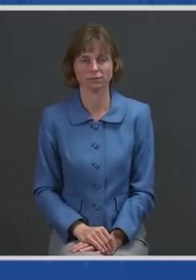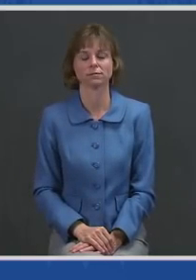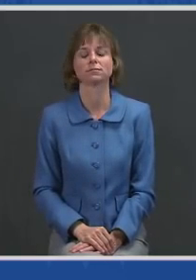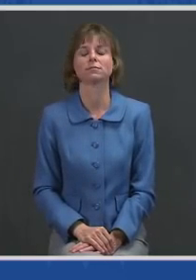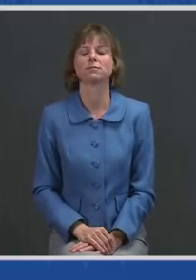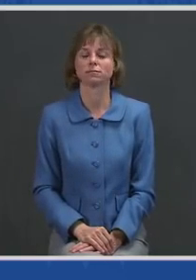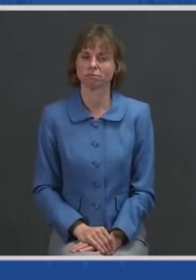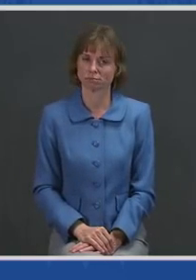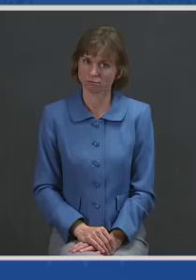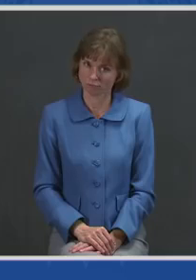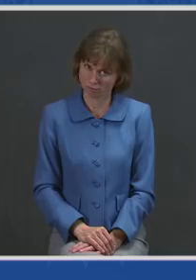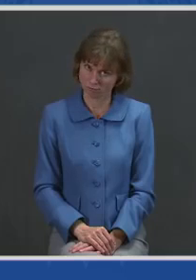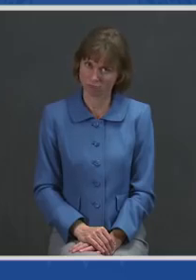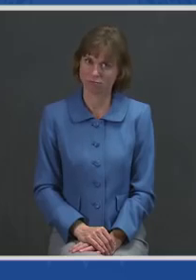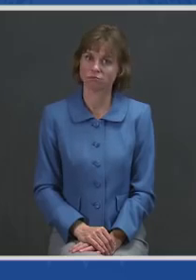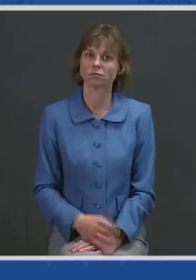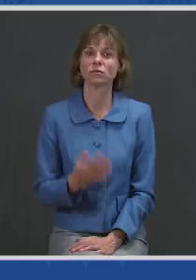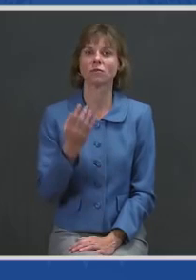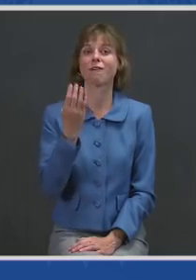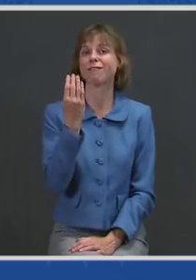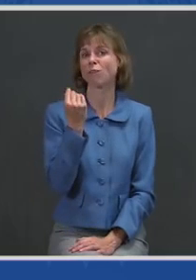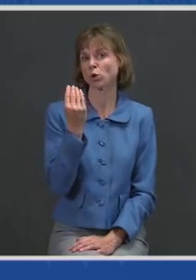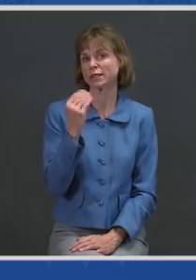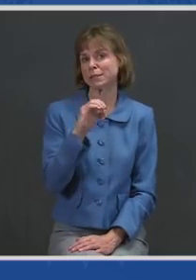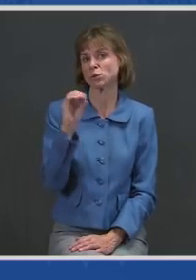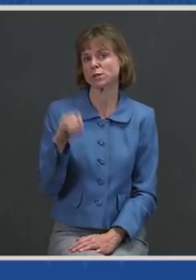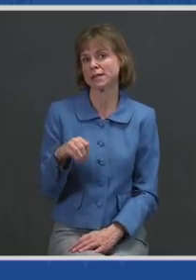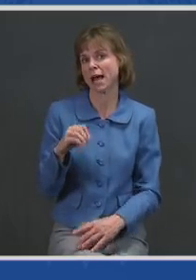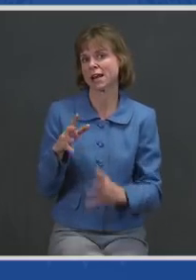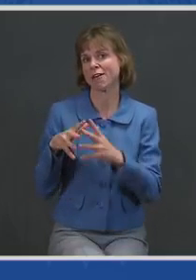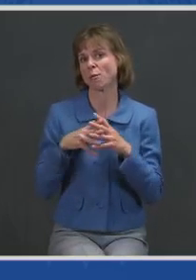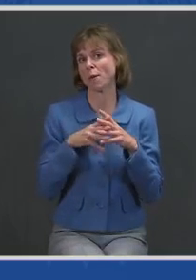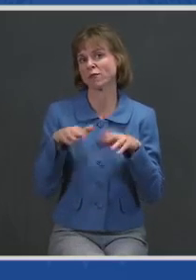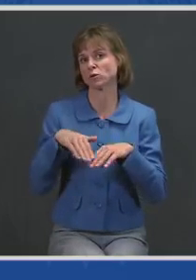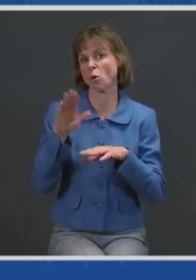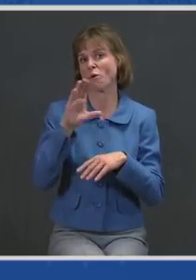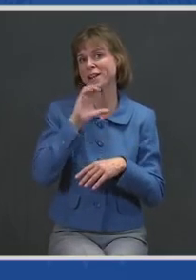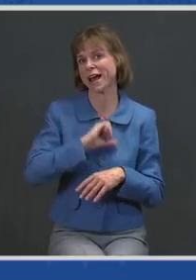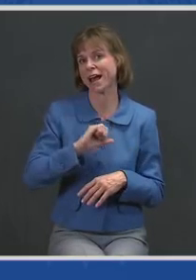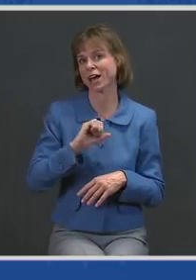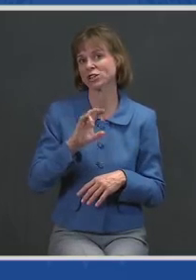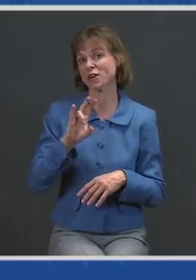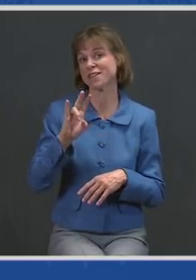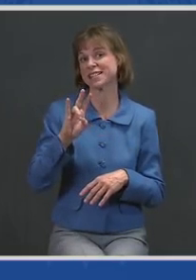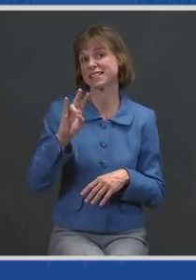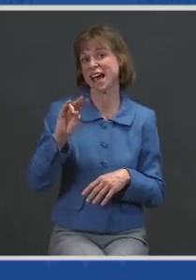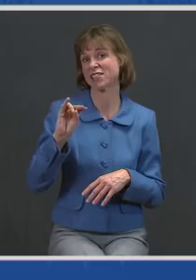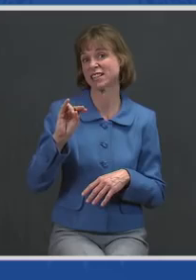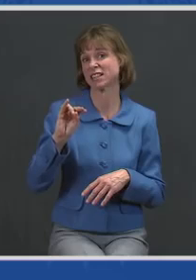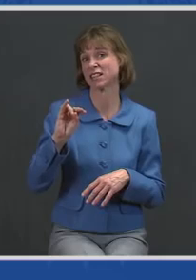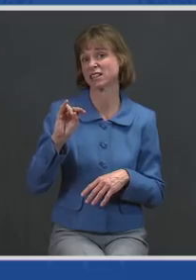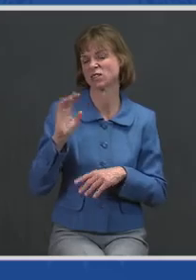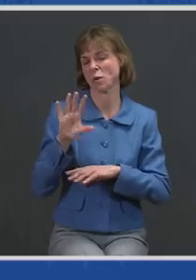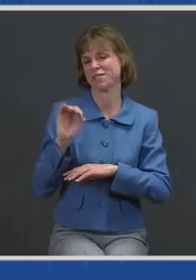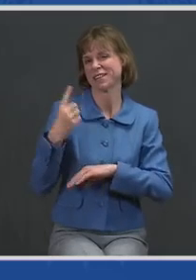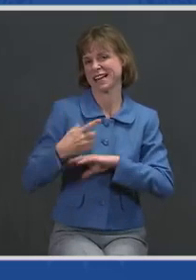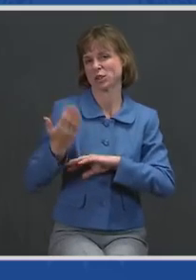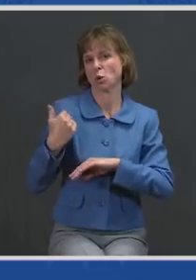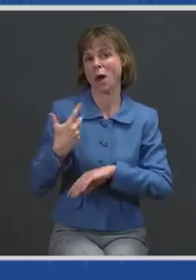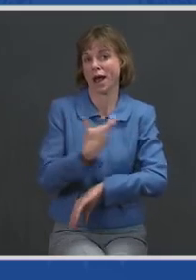14 percent of Americans over the age of 75 50 days ago had gotten their first shot.